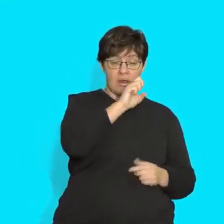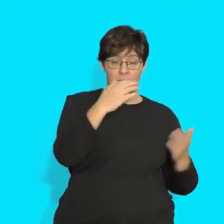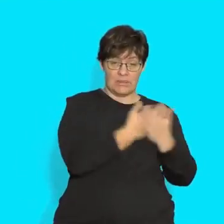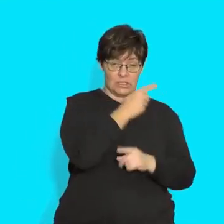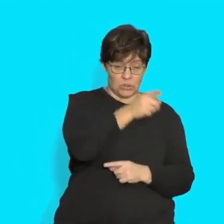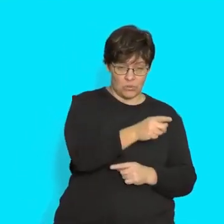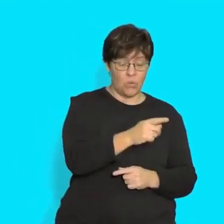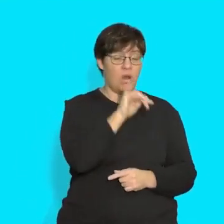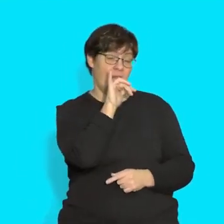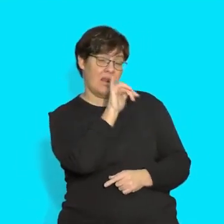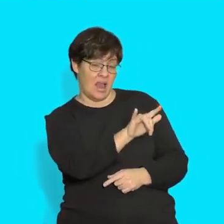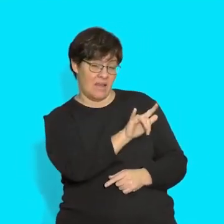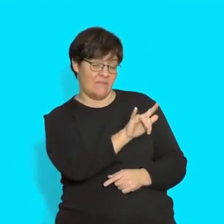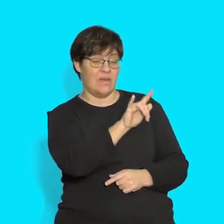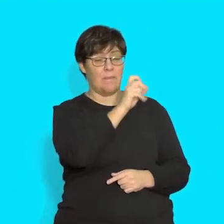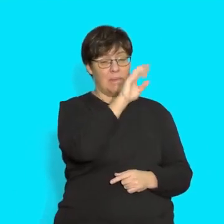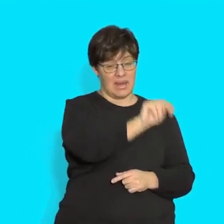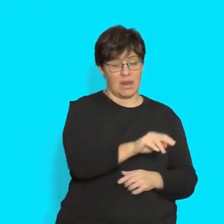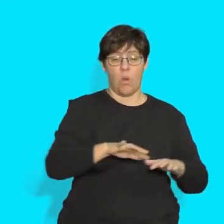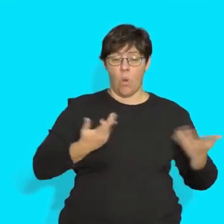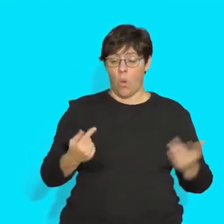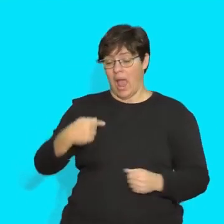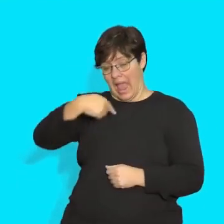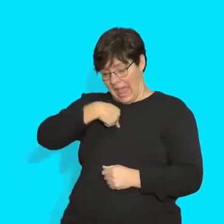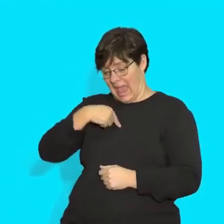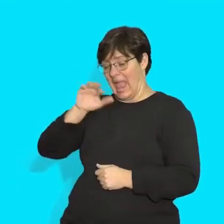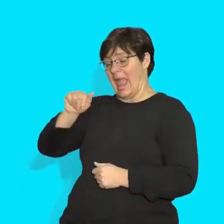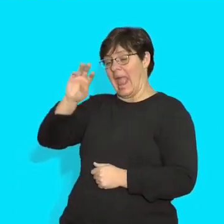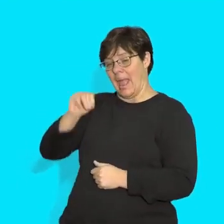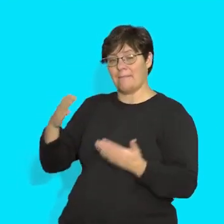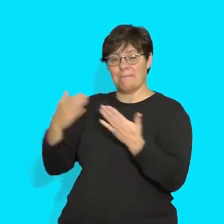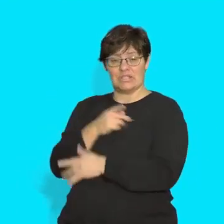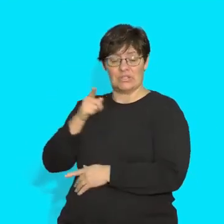or I am missing you, love Ben.